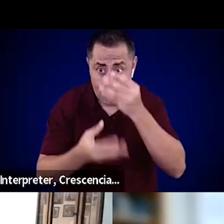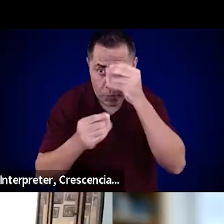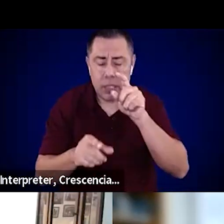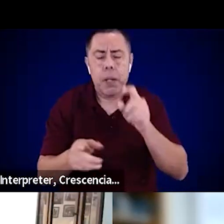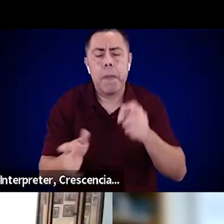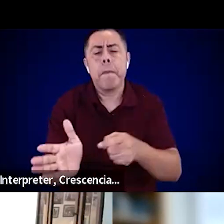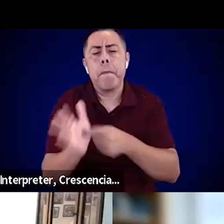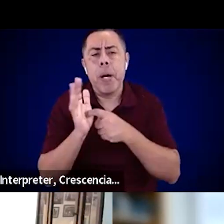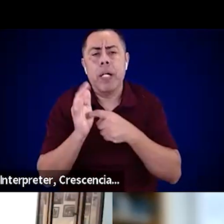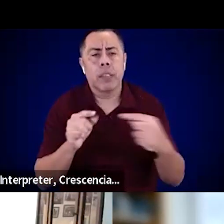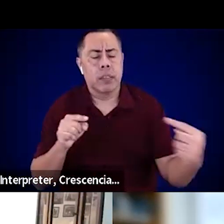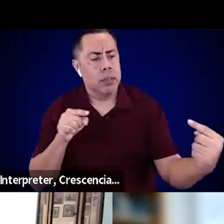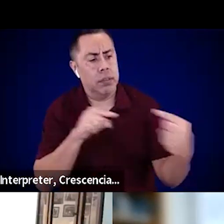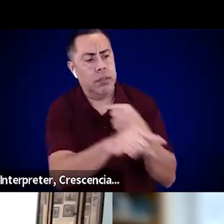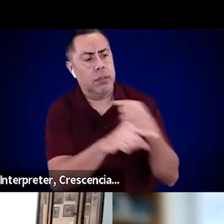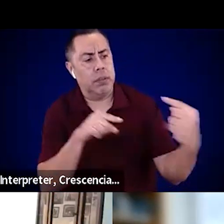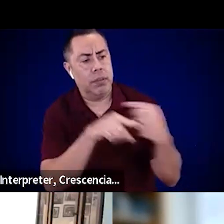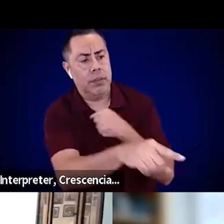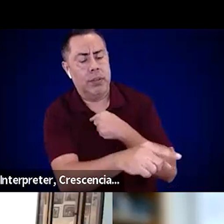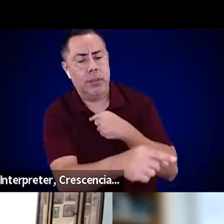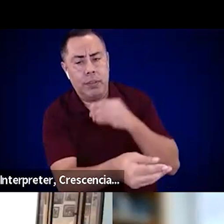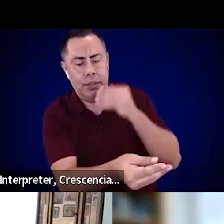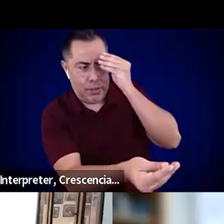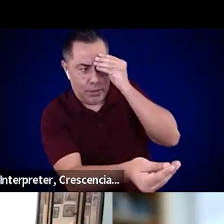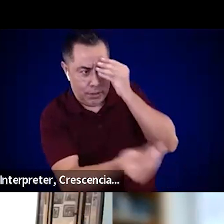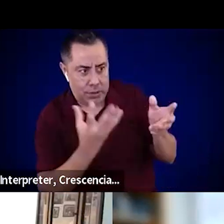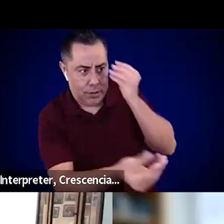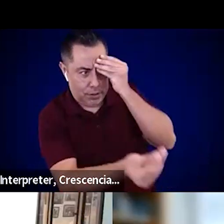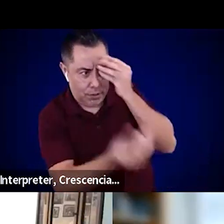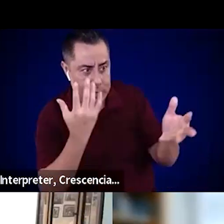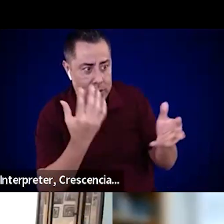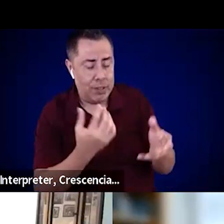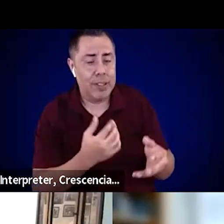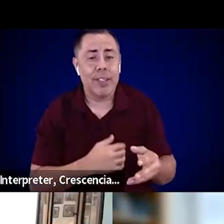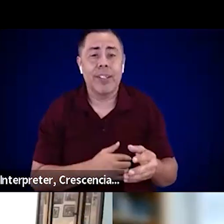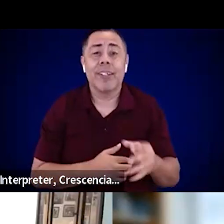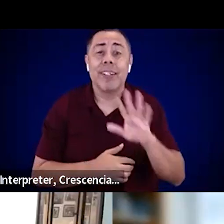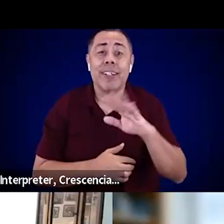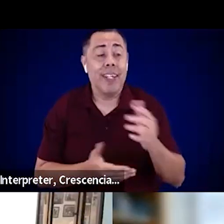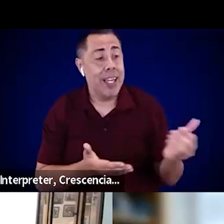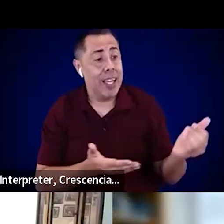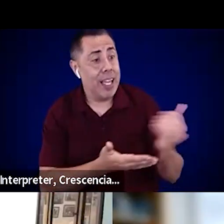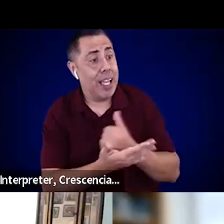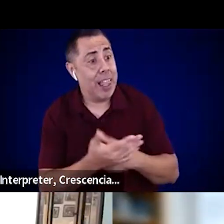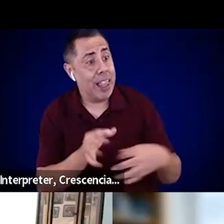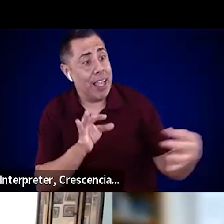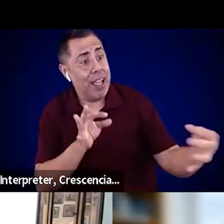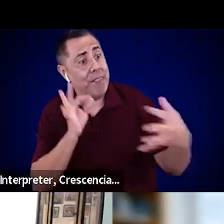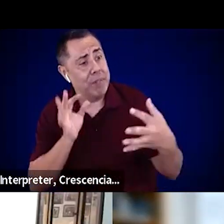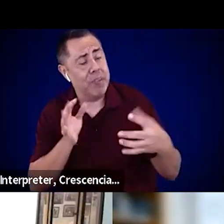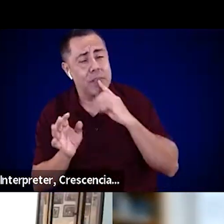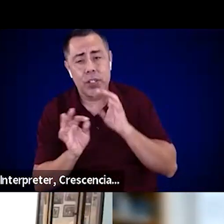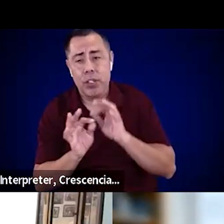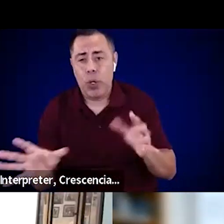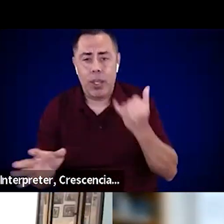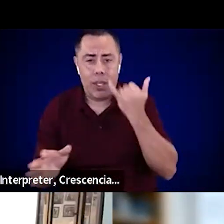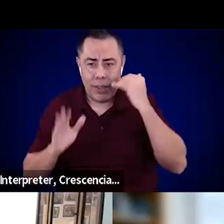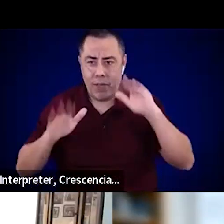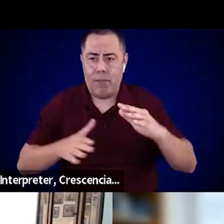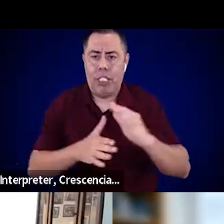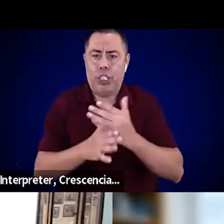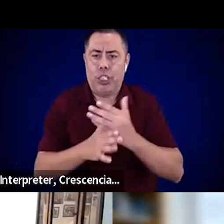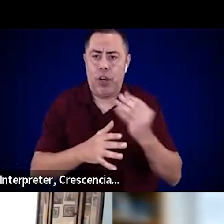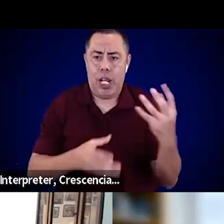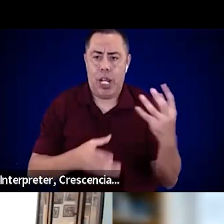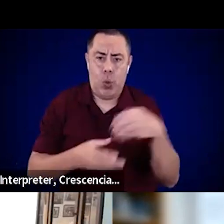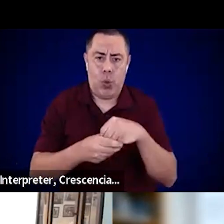no point getting input if it's not being integrated. So we wanted to make sure that the committee understood their value, they were empowered.